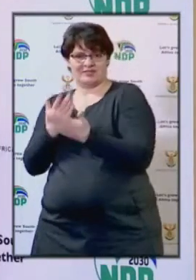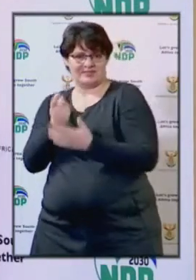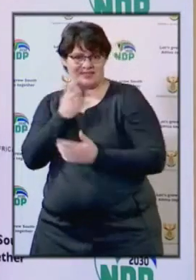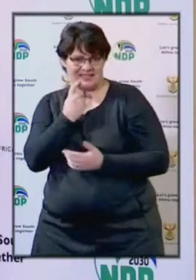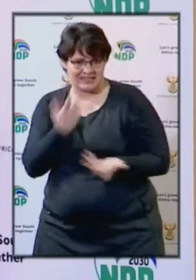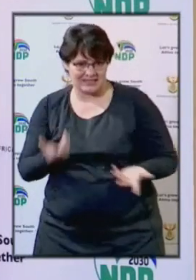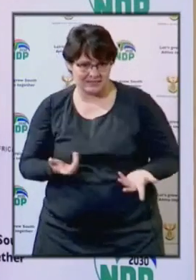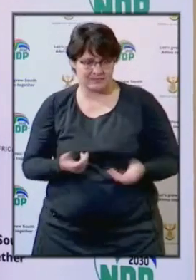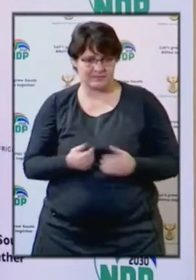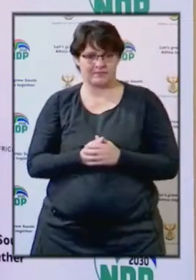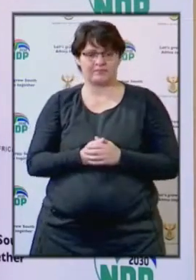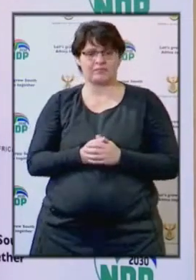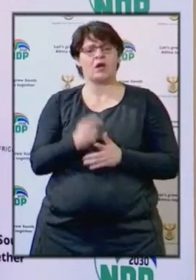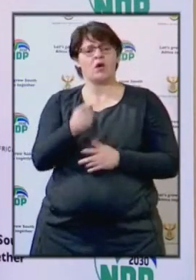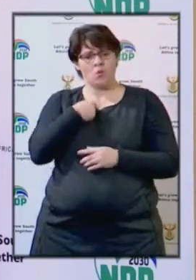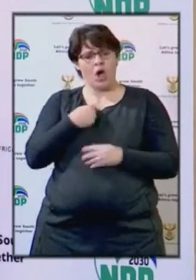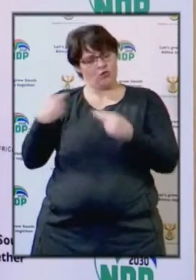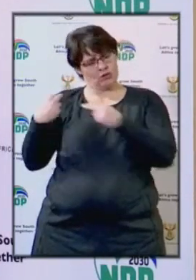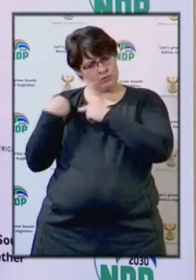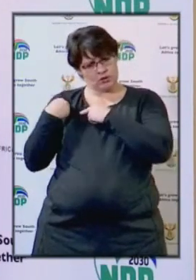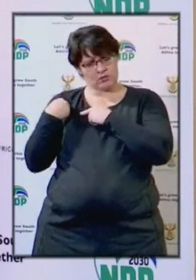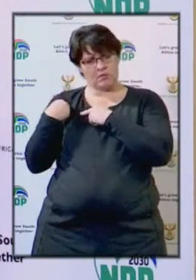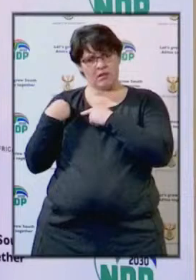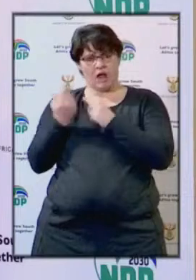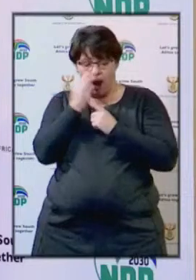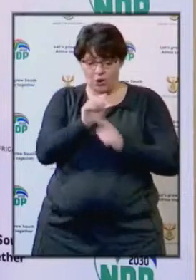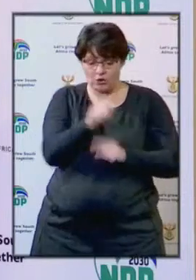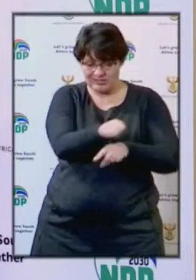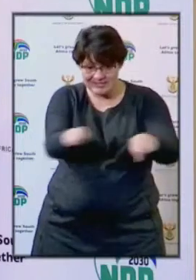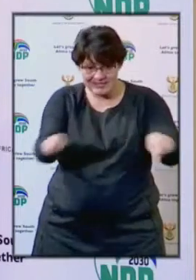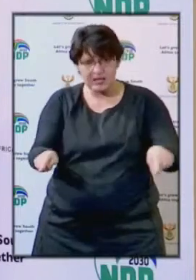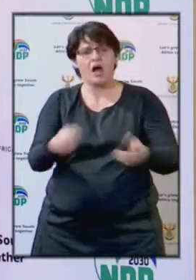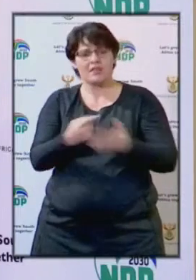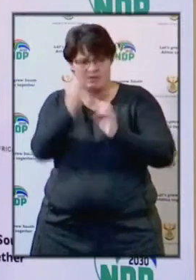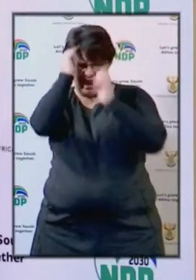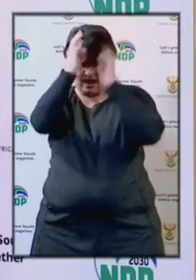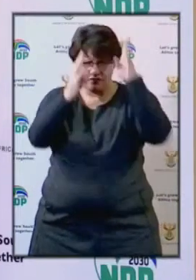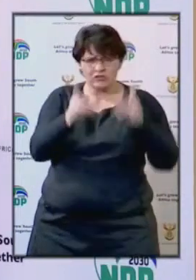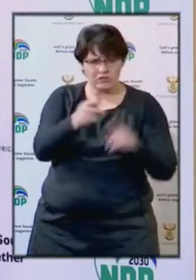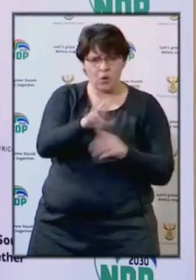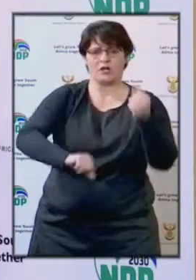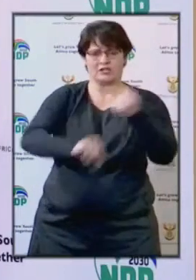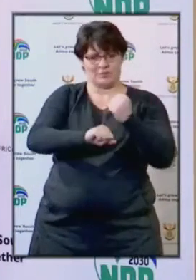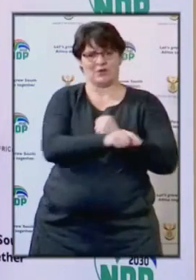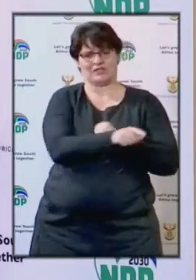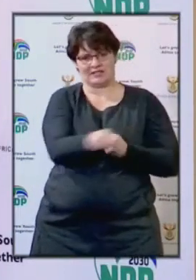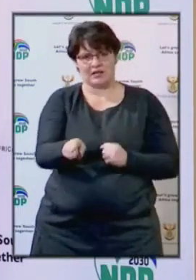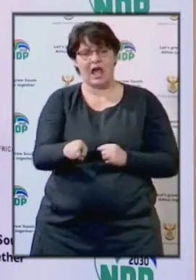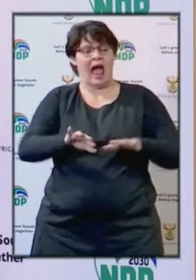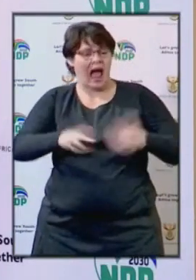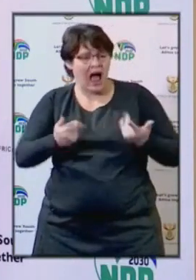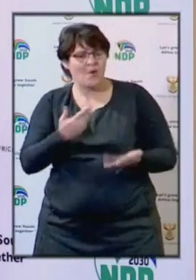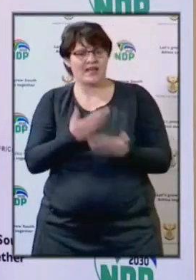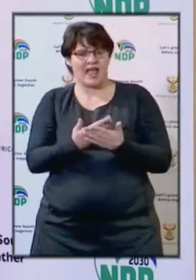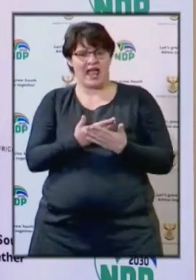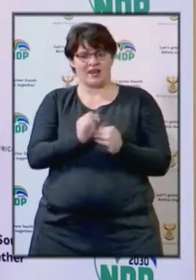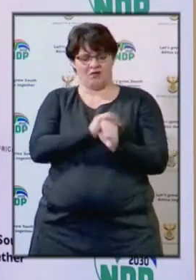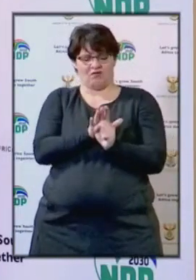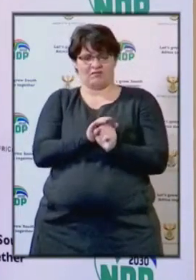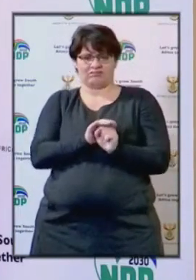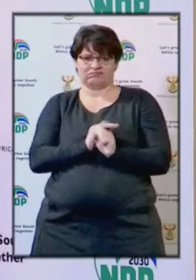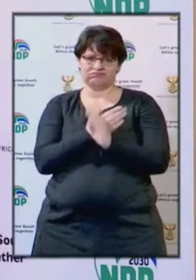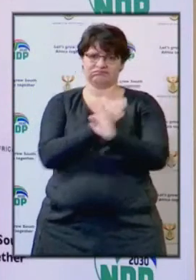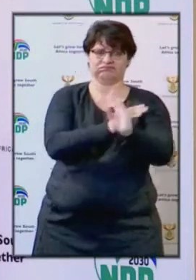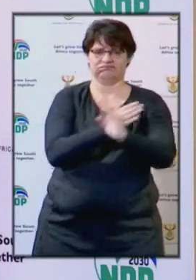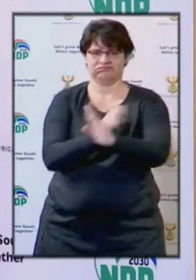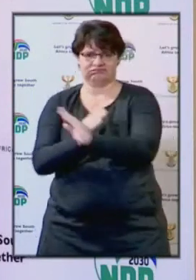a responsible approach by the sector in coming up with innovative ways to prevent the spread of the virus. However,